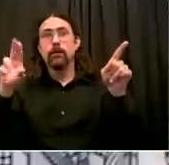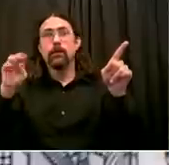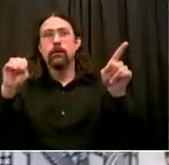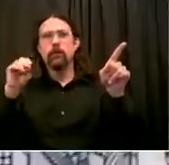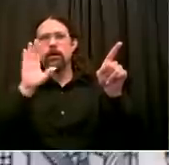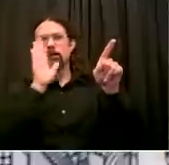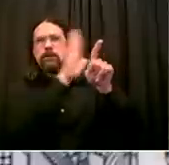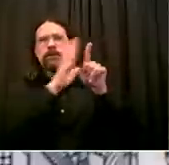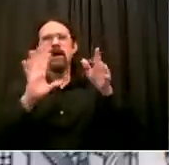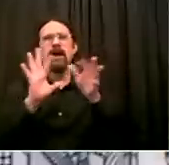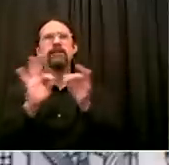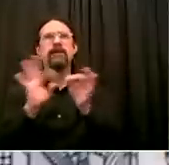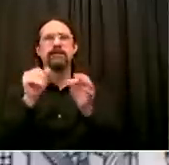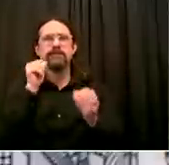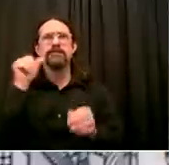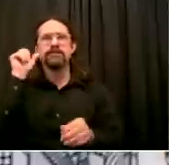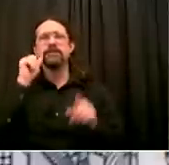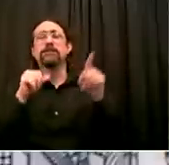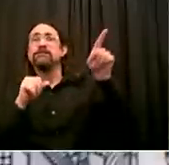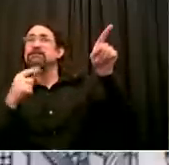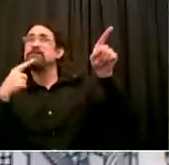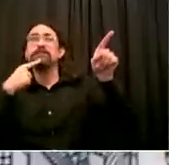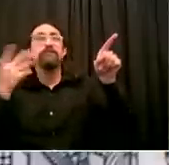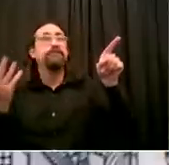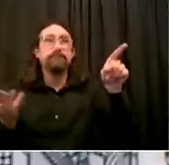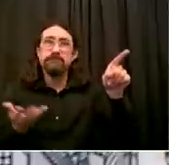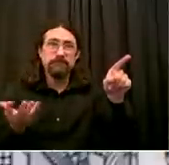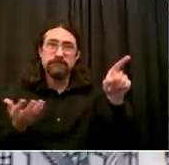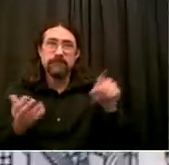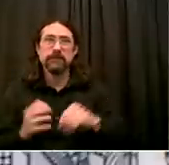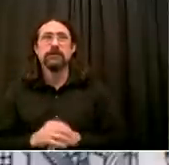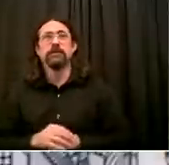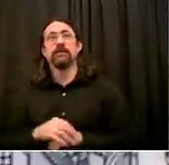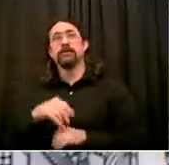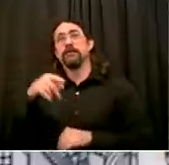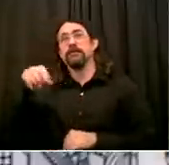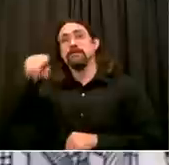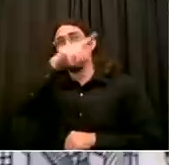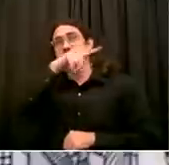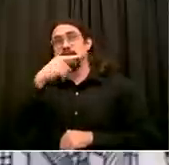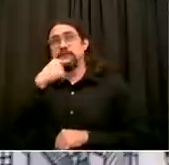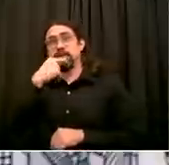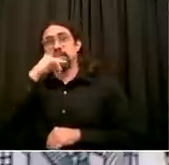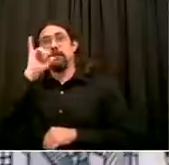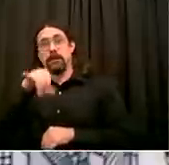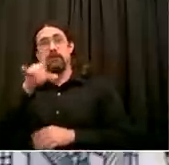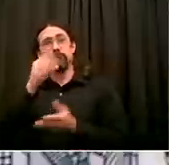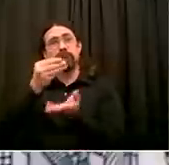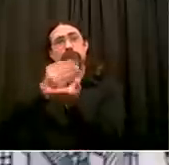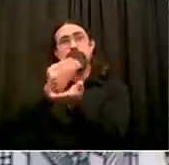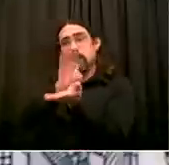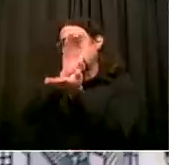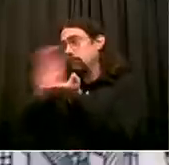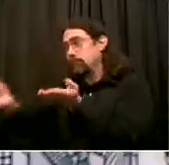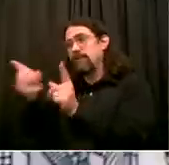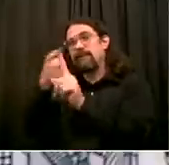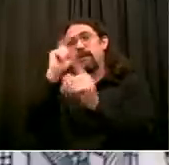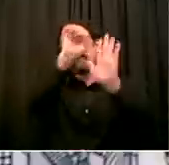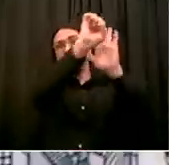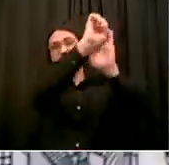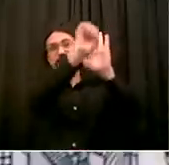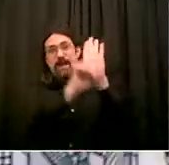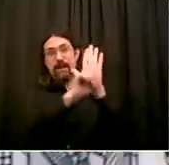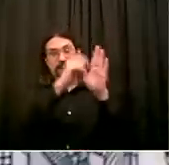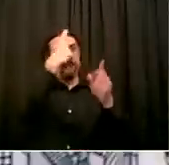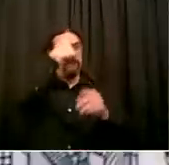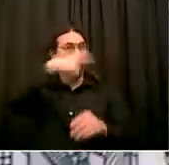two very different topics. So the yeshivas, we are working with all yeshivas to make sure they understand the